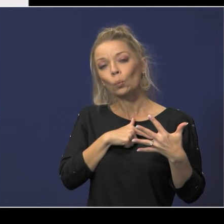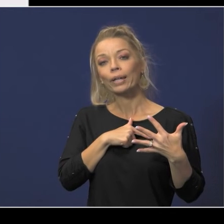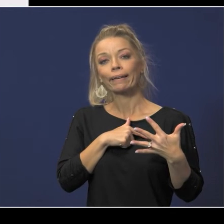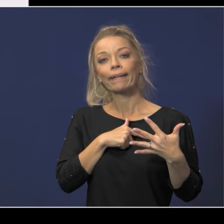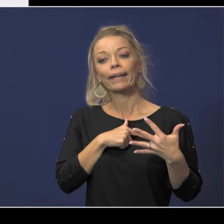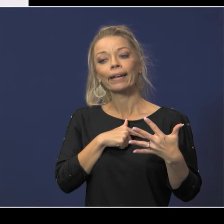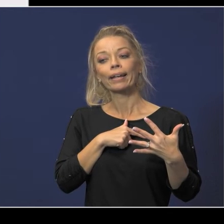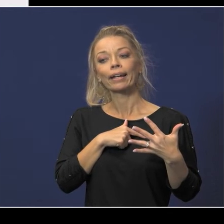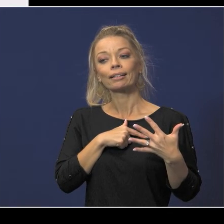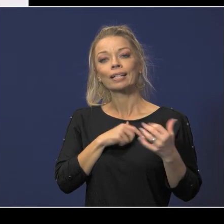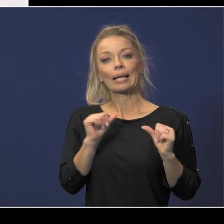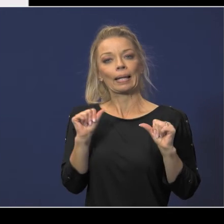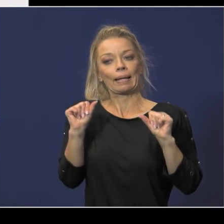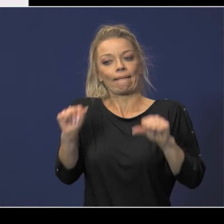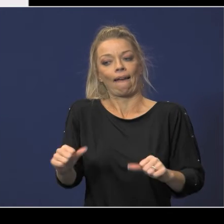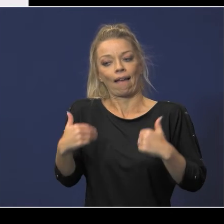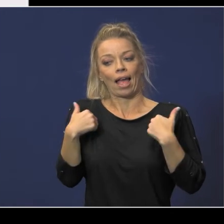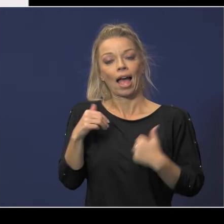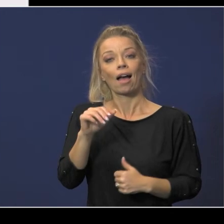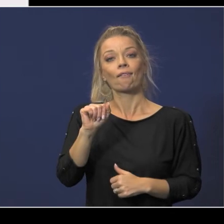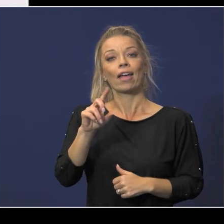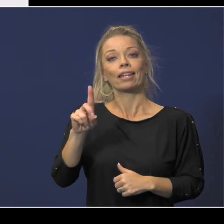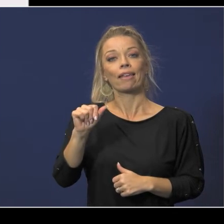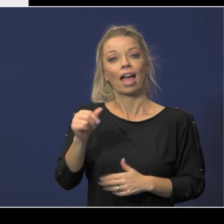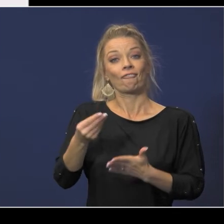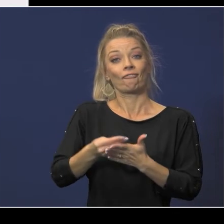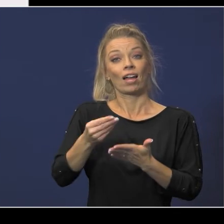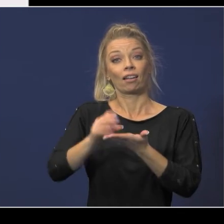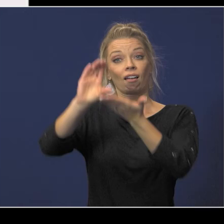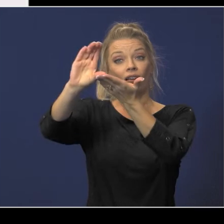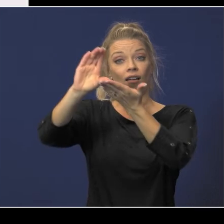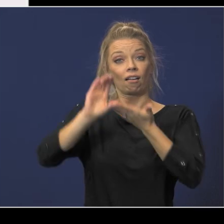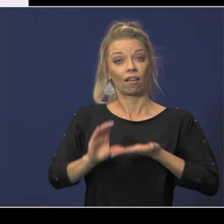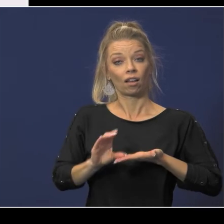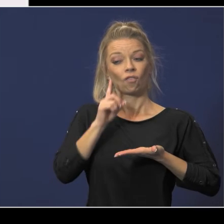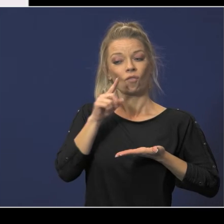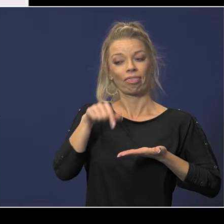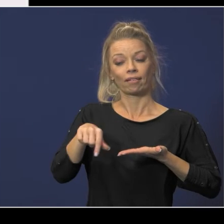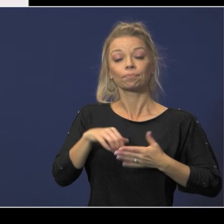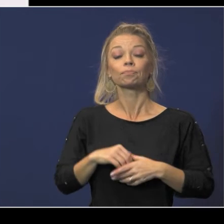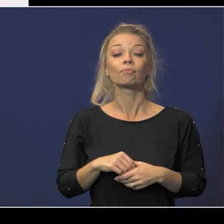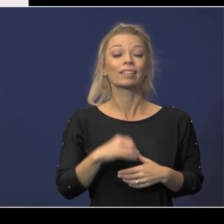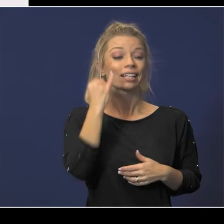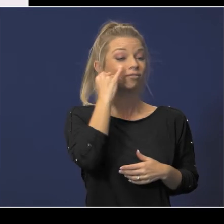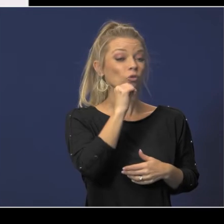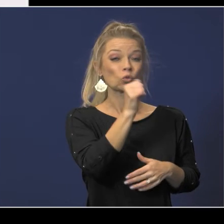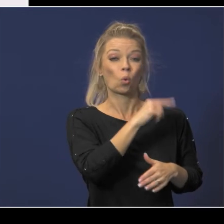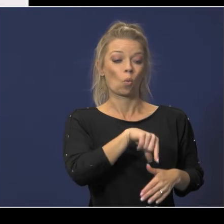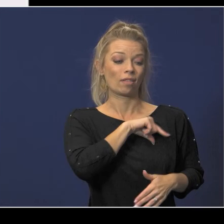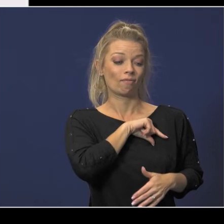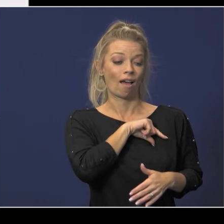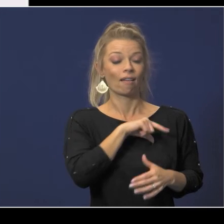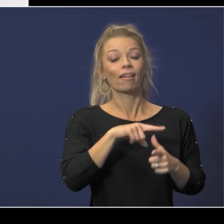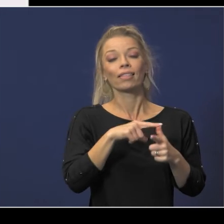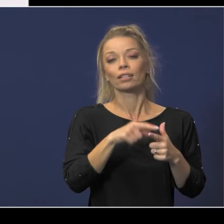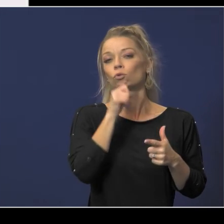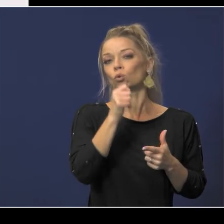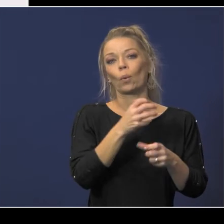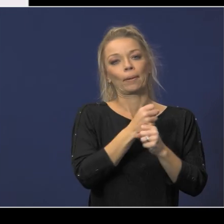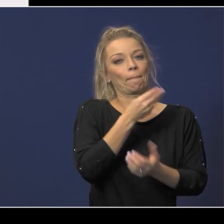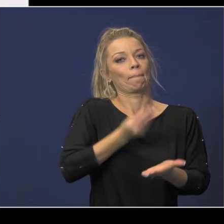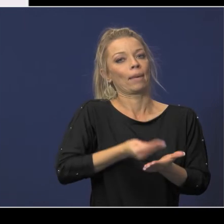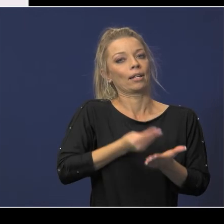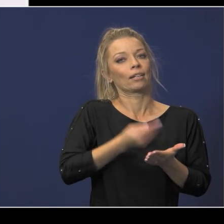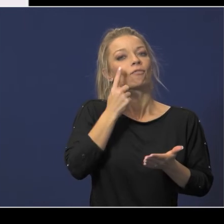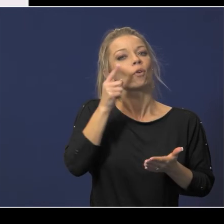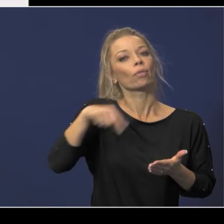uh uh have ada funding for them and for those that do not meet the criteria then we do not receive any funding for them